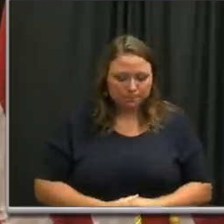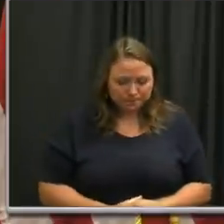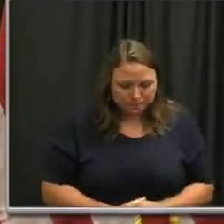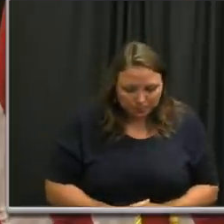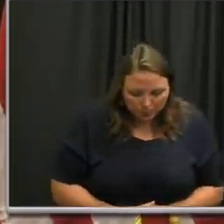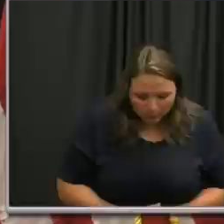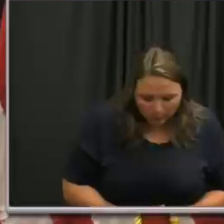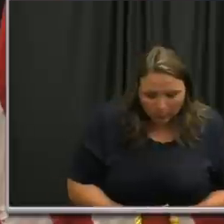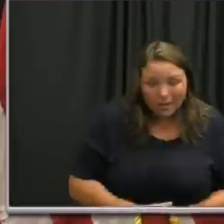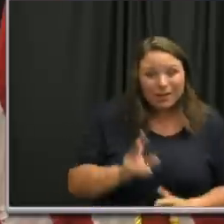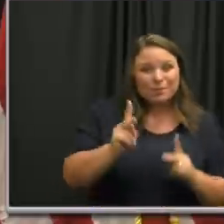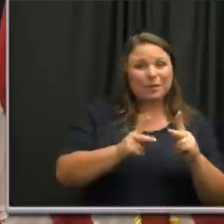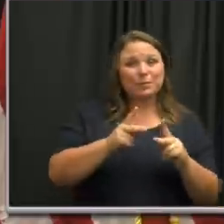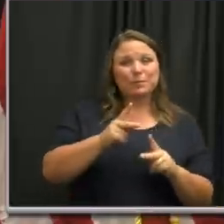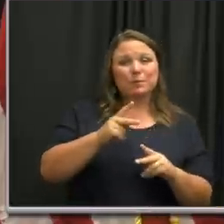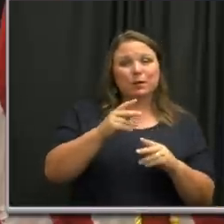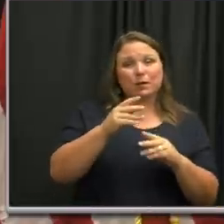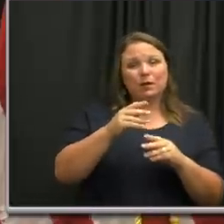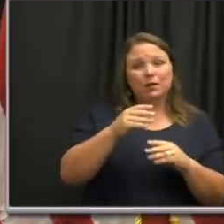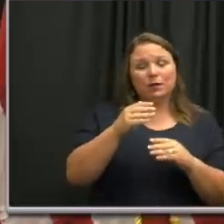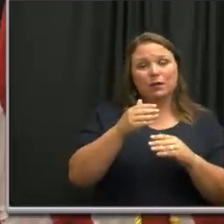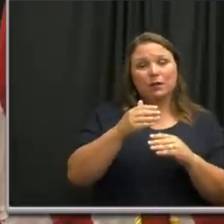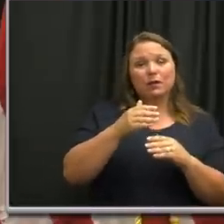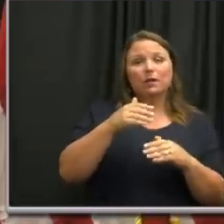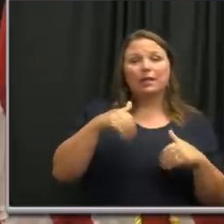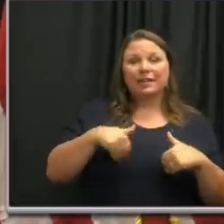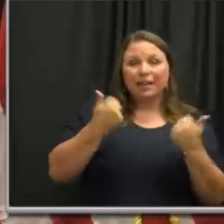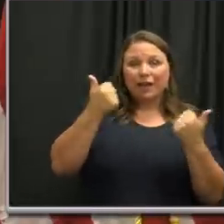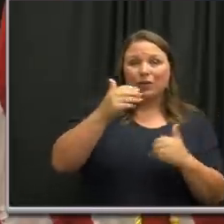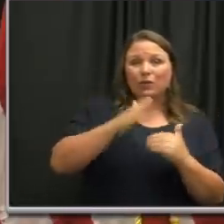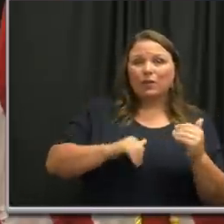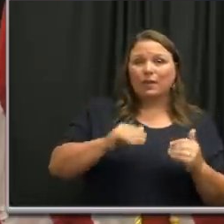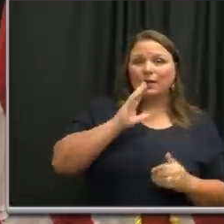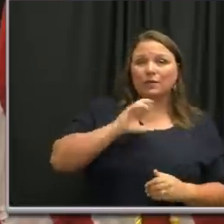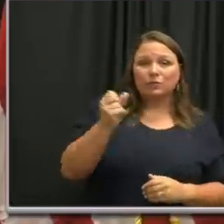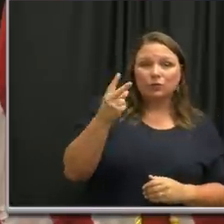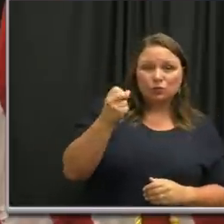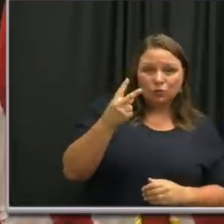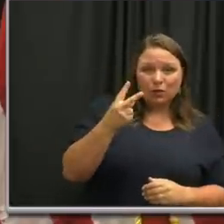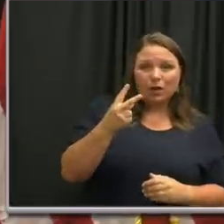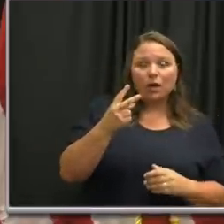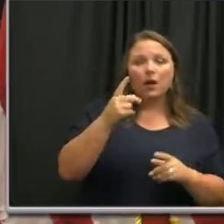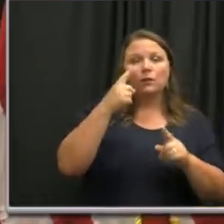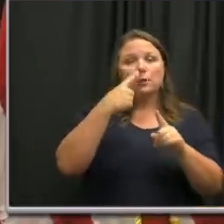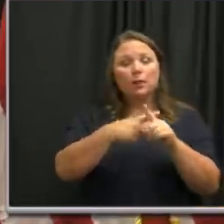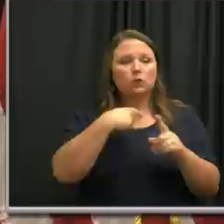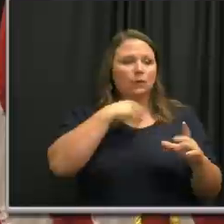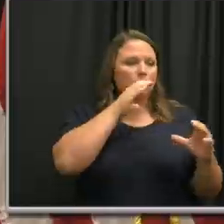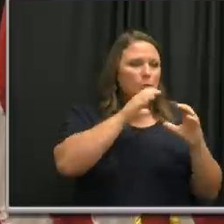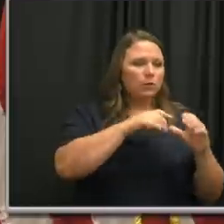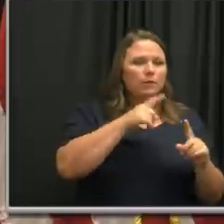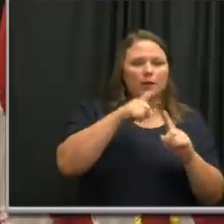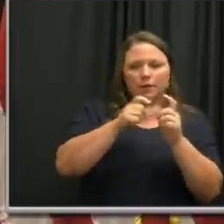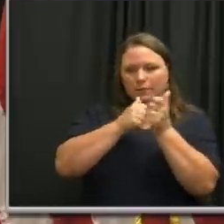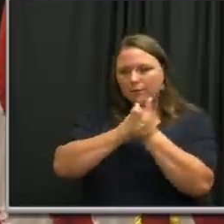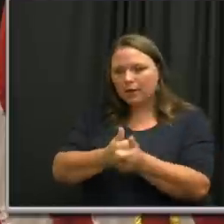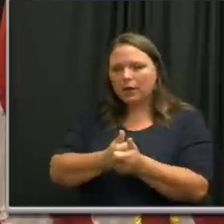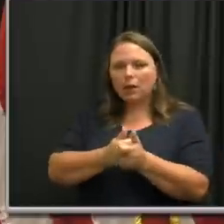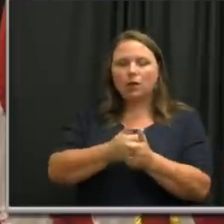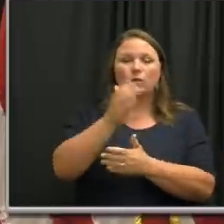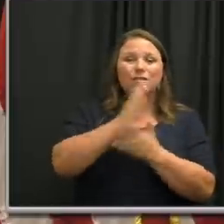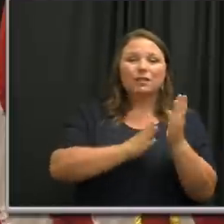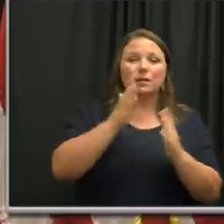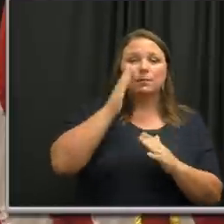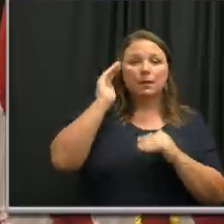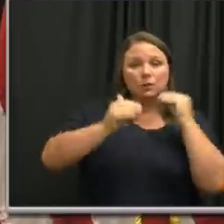people under 12 are exempted from this also in part of this, you've got a communication part of it. You've got a compliance, you something that adults are